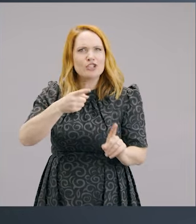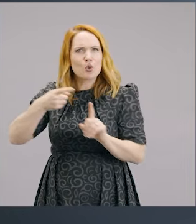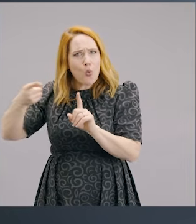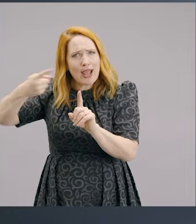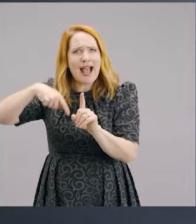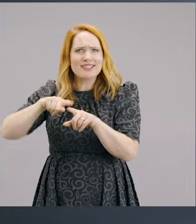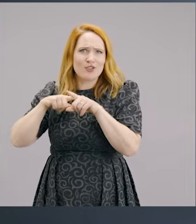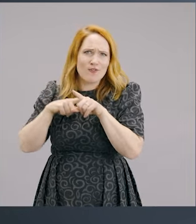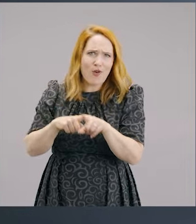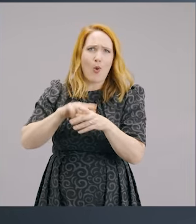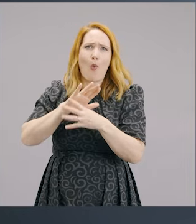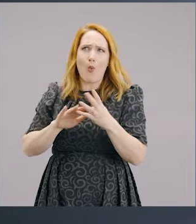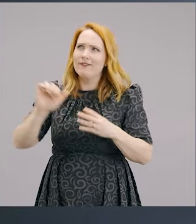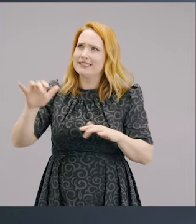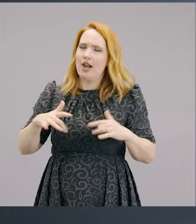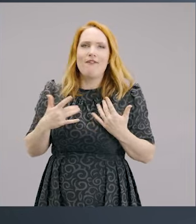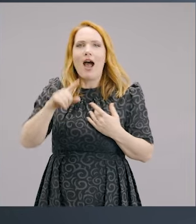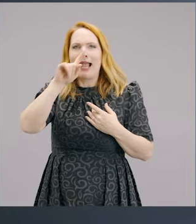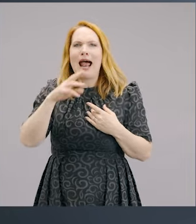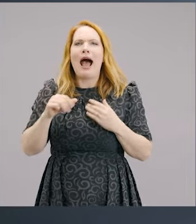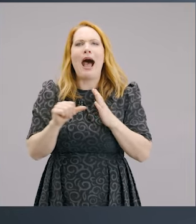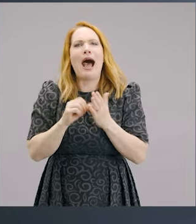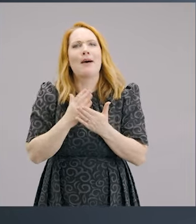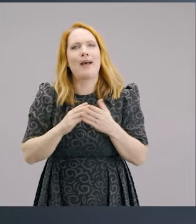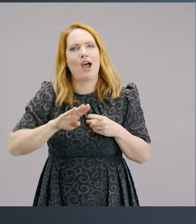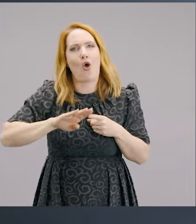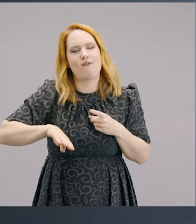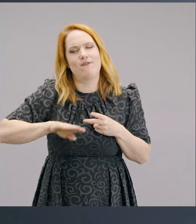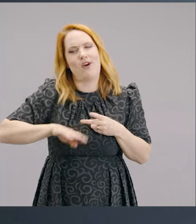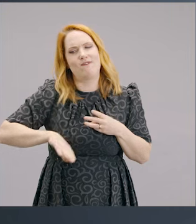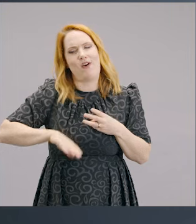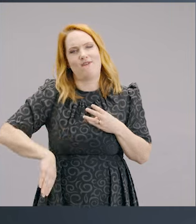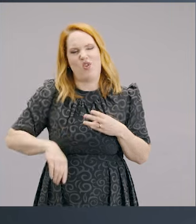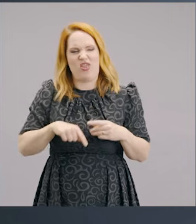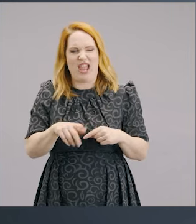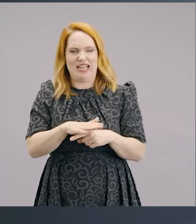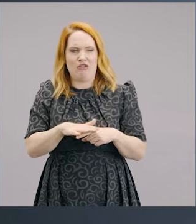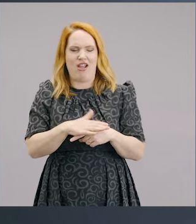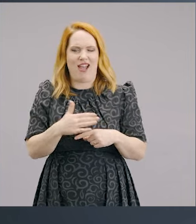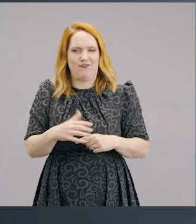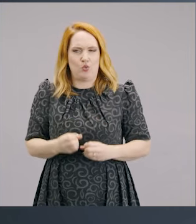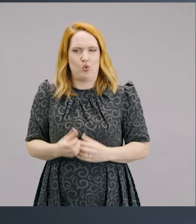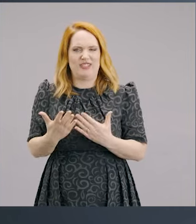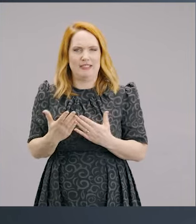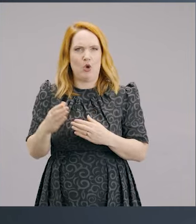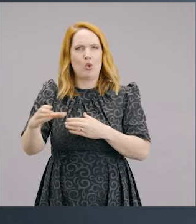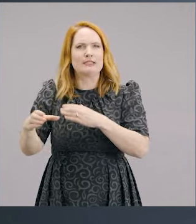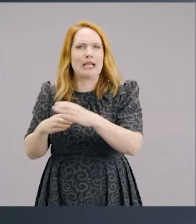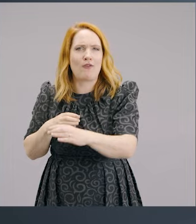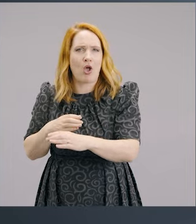We can't leave out the bits that challenge us. We can't leave out the bits that cause us to sacrifice.